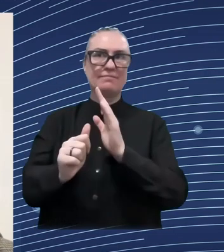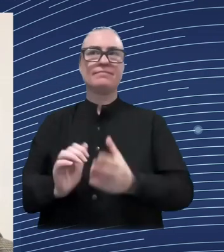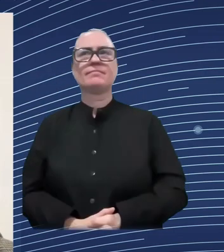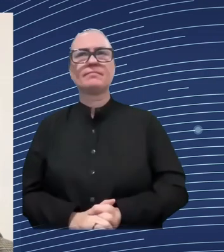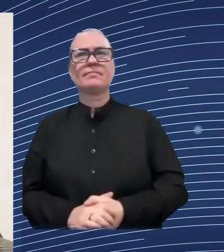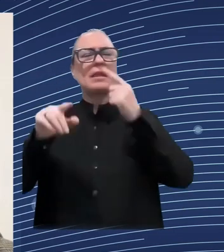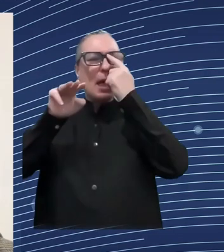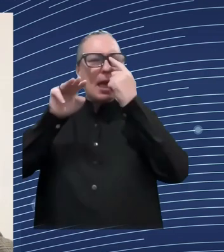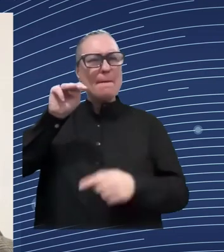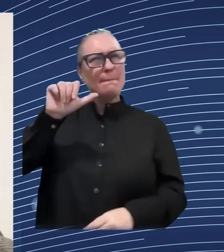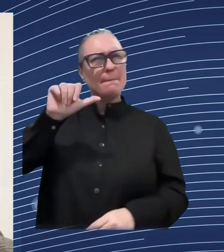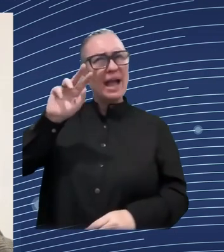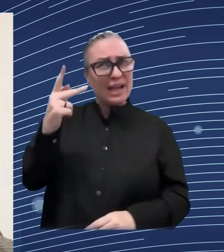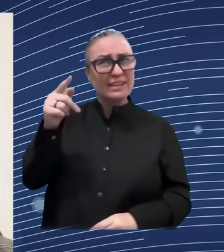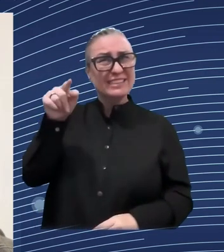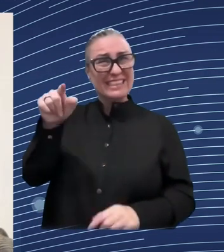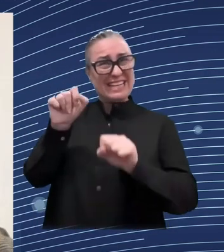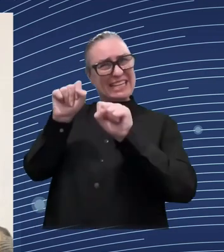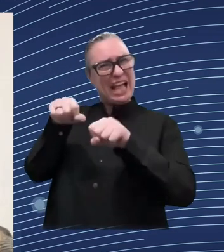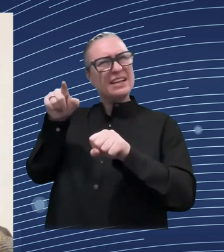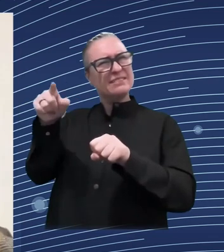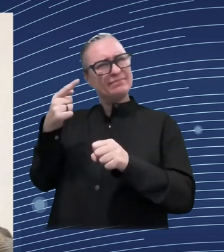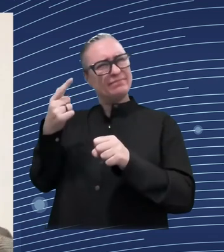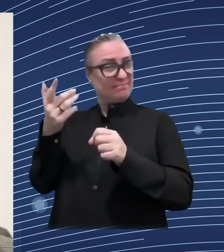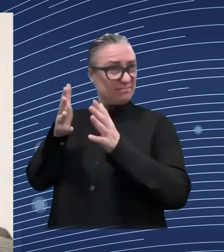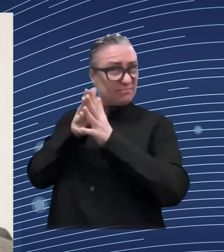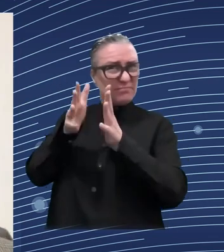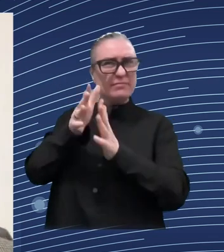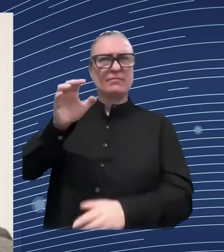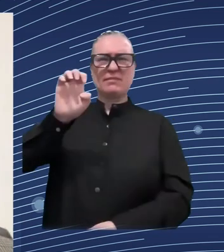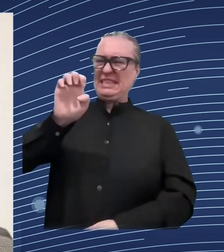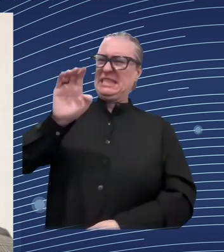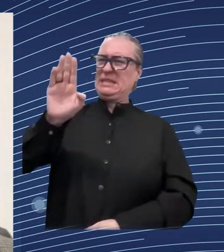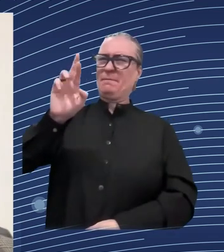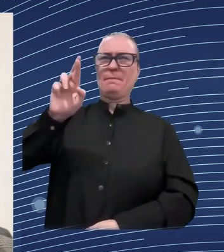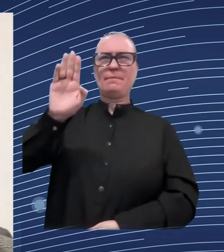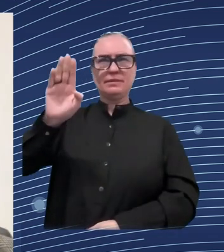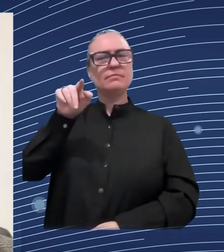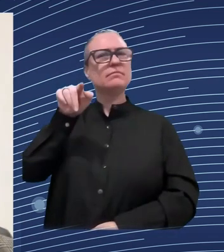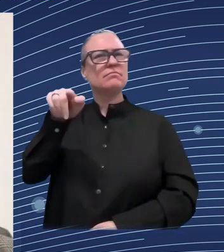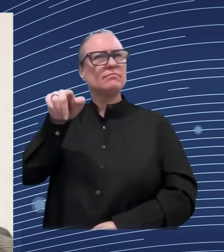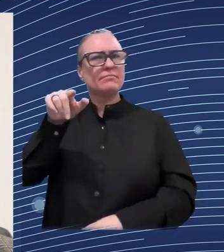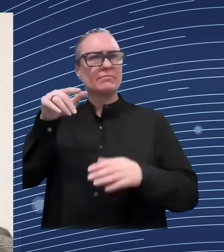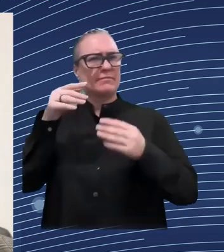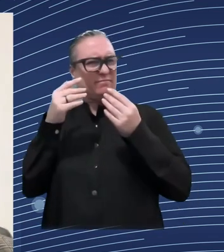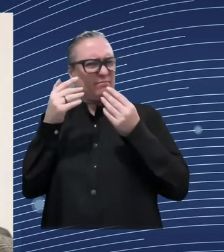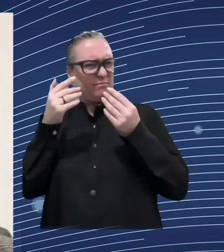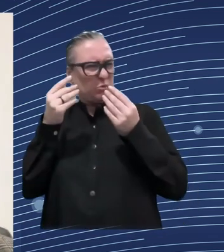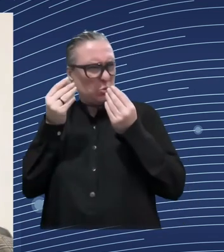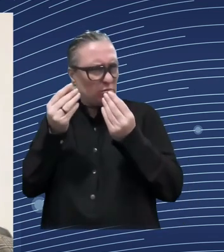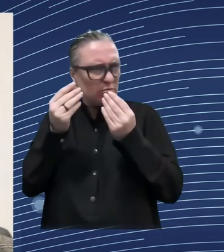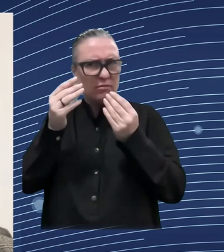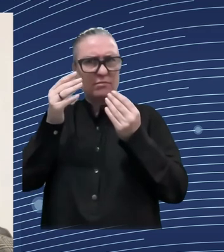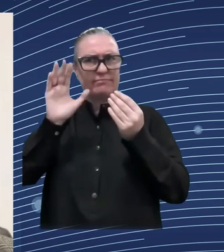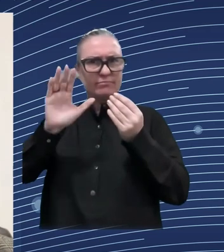um so so first of all just a quick word on um dbrd's role in ukraine and the you know as you mentioned barbara we have a